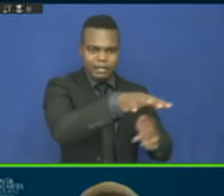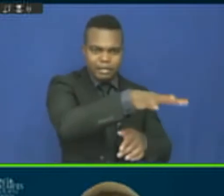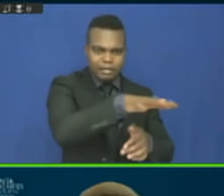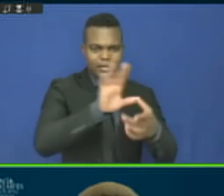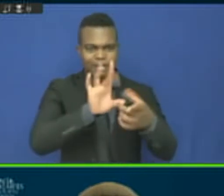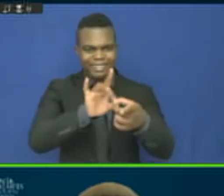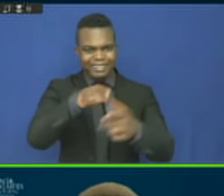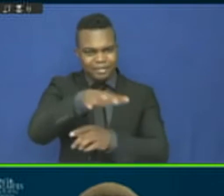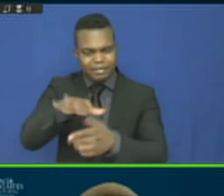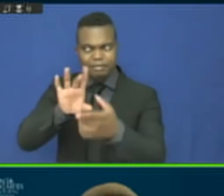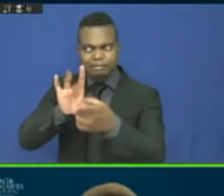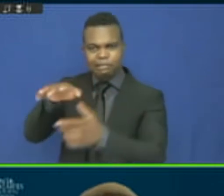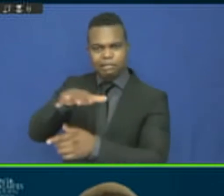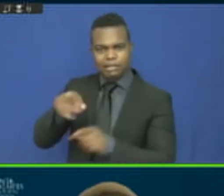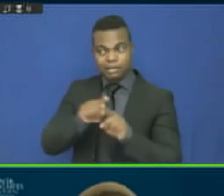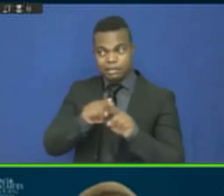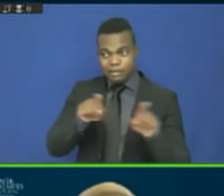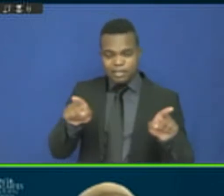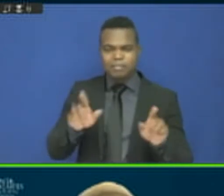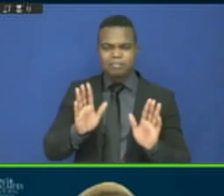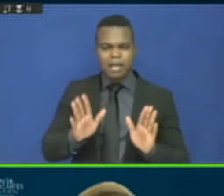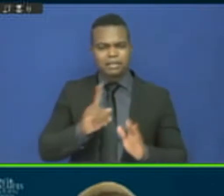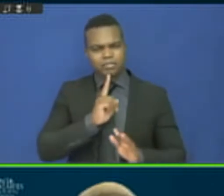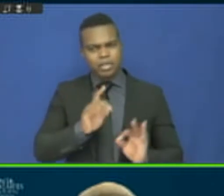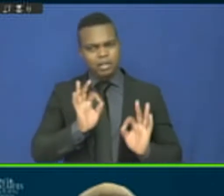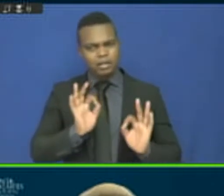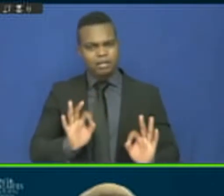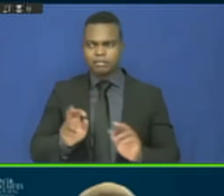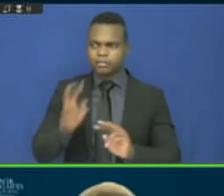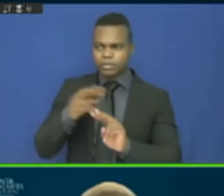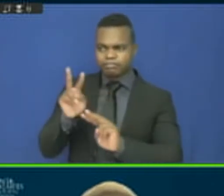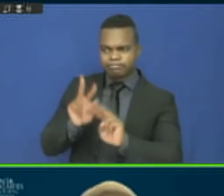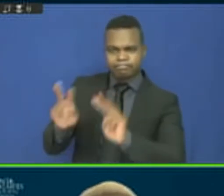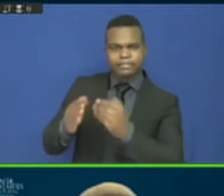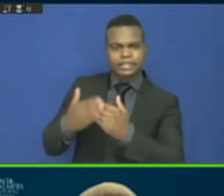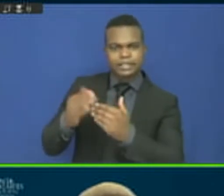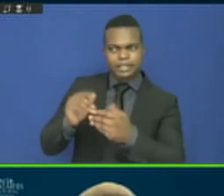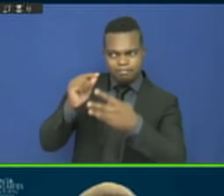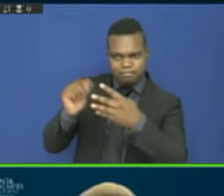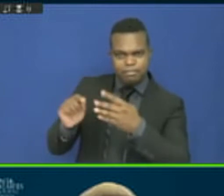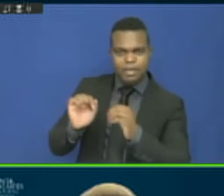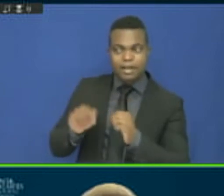easily monitored, improving transparency and accountability.